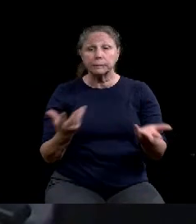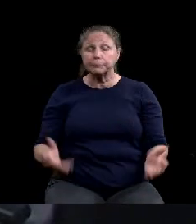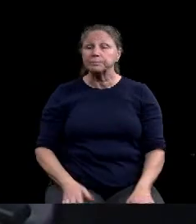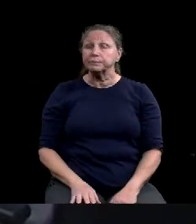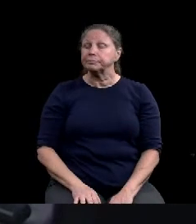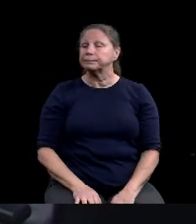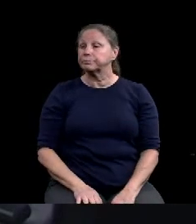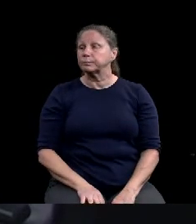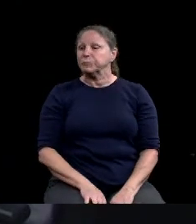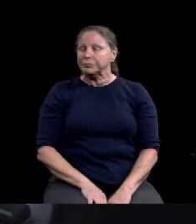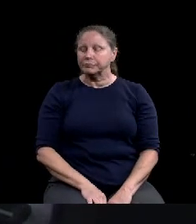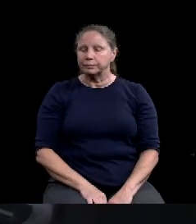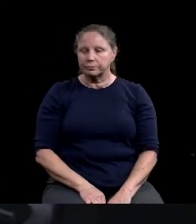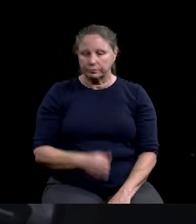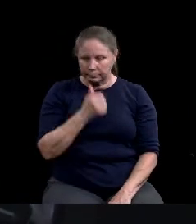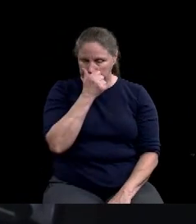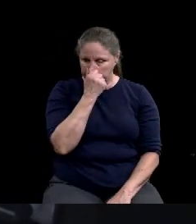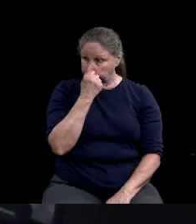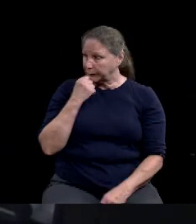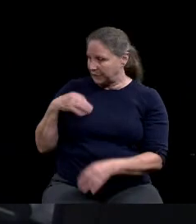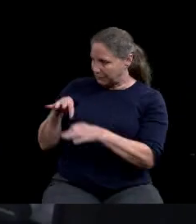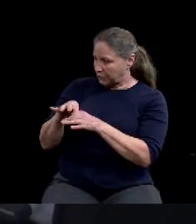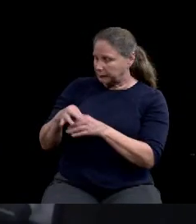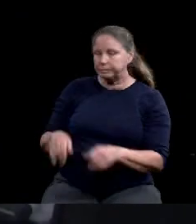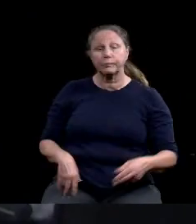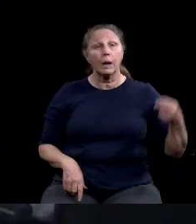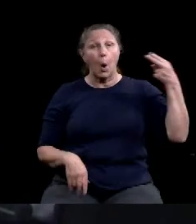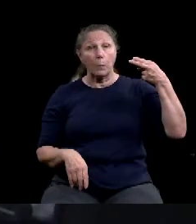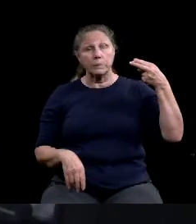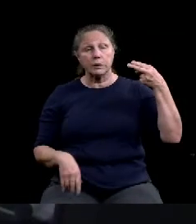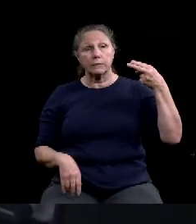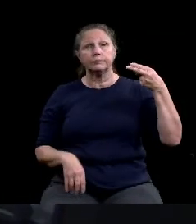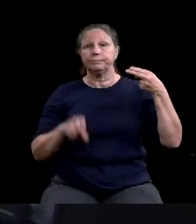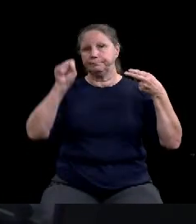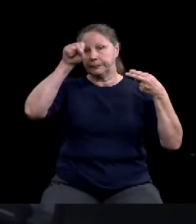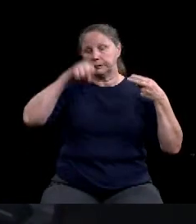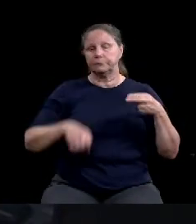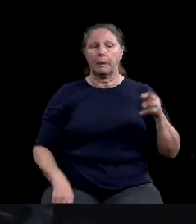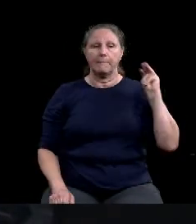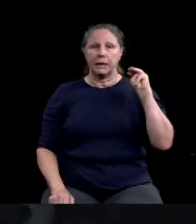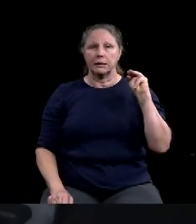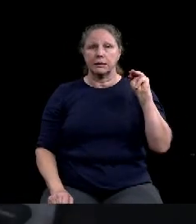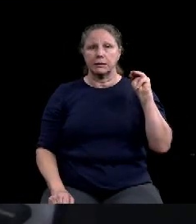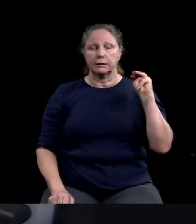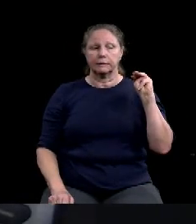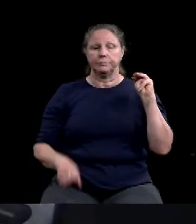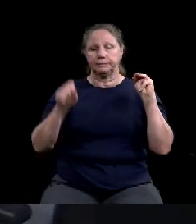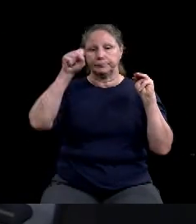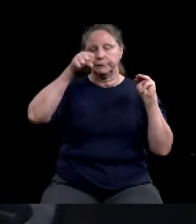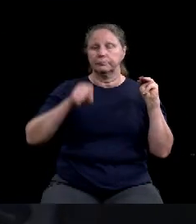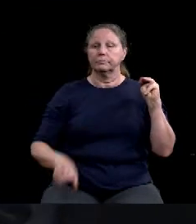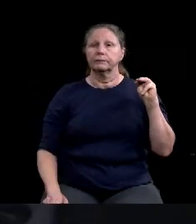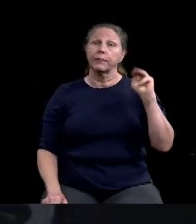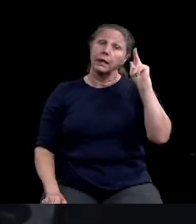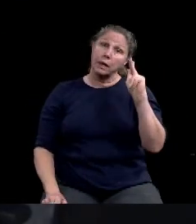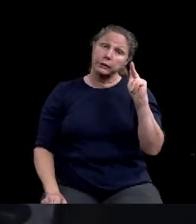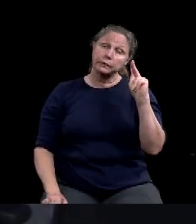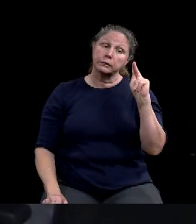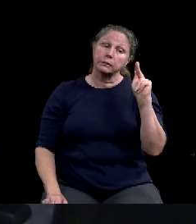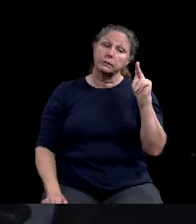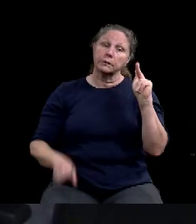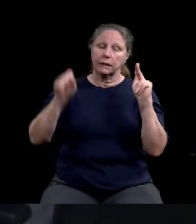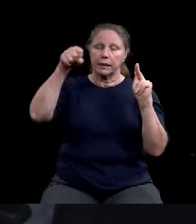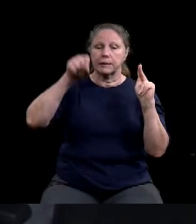Holmes. Aye. Meek. Yes. Kinnard? Yes. Sabido? Yes.